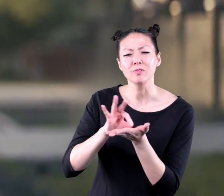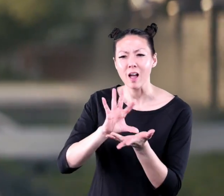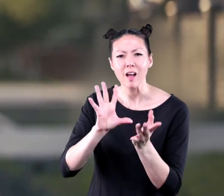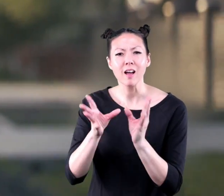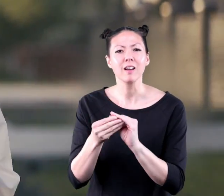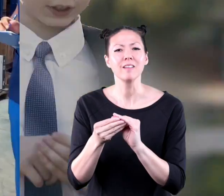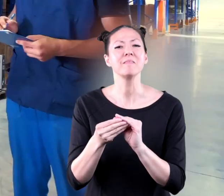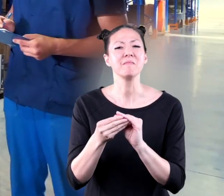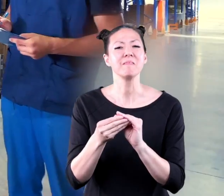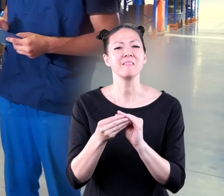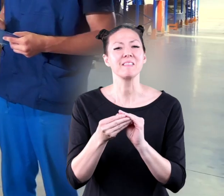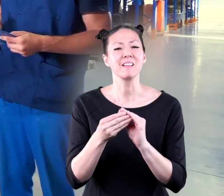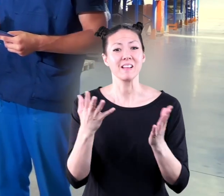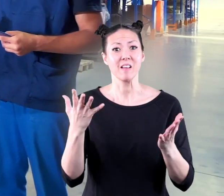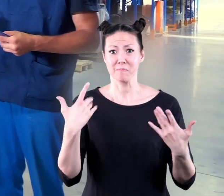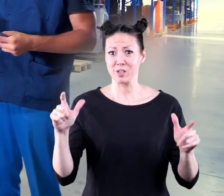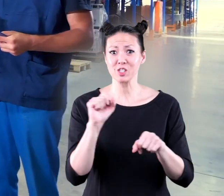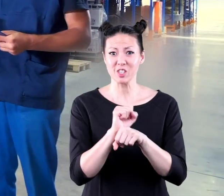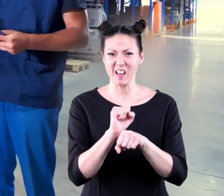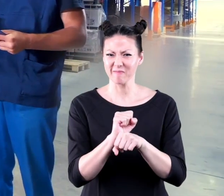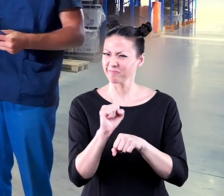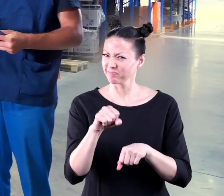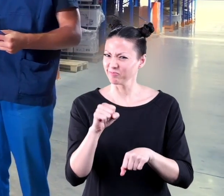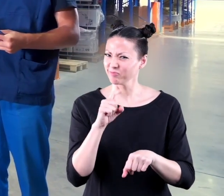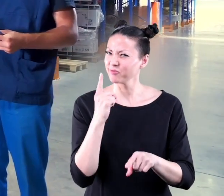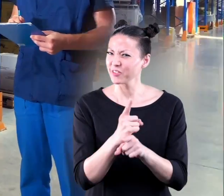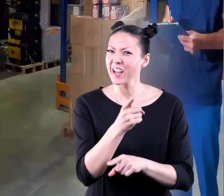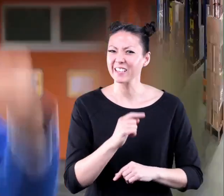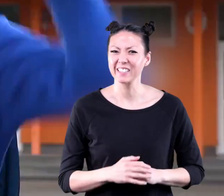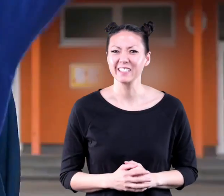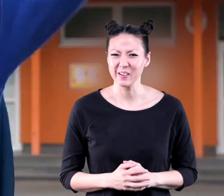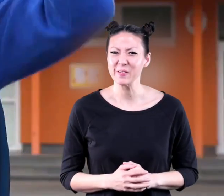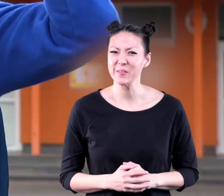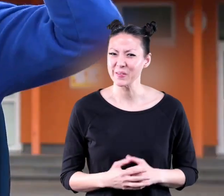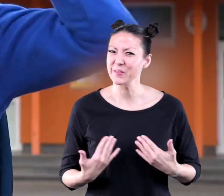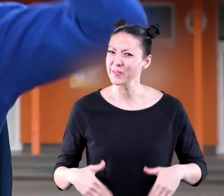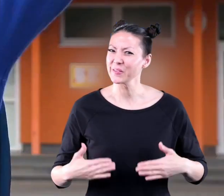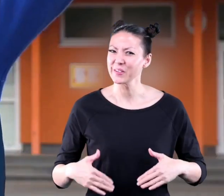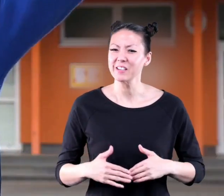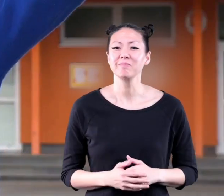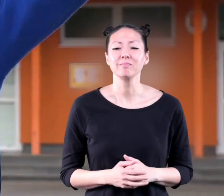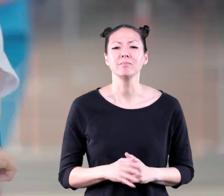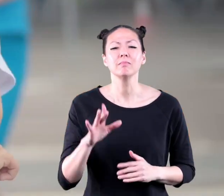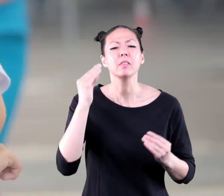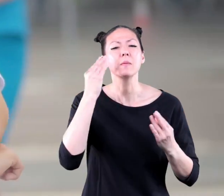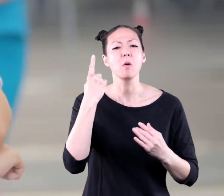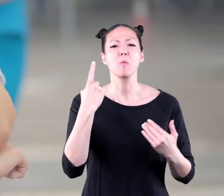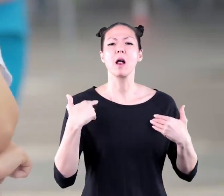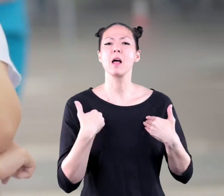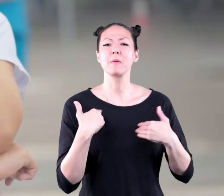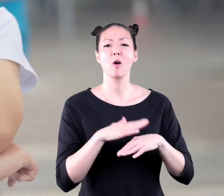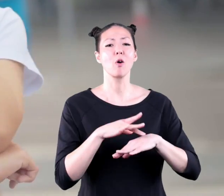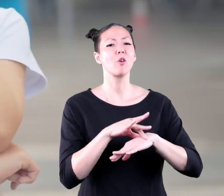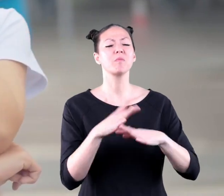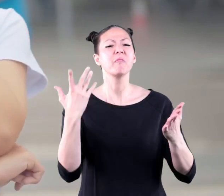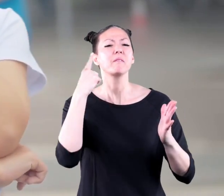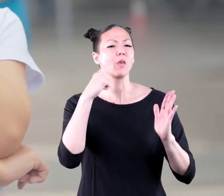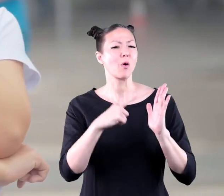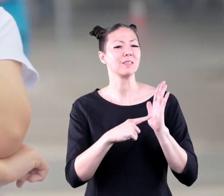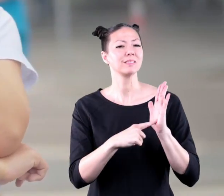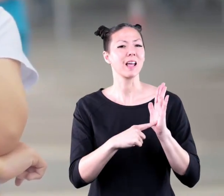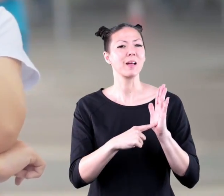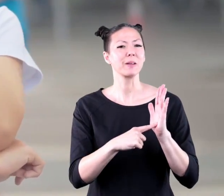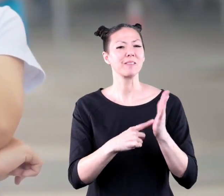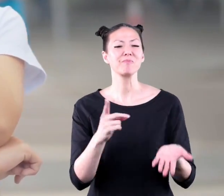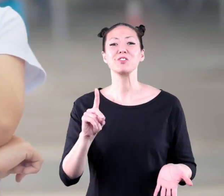them if you think that sounds like a big job you're right think of just one animal on